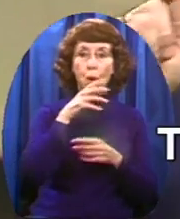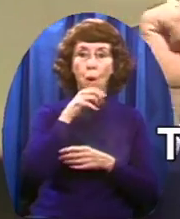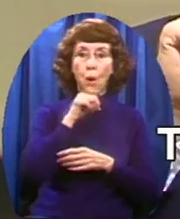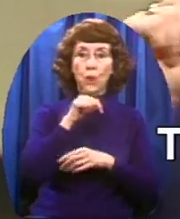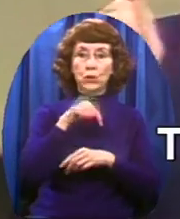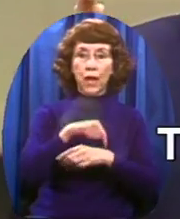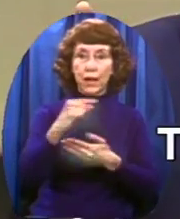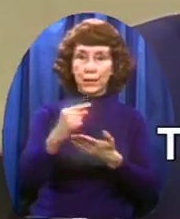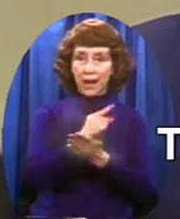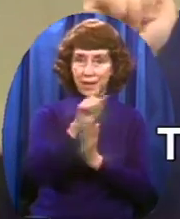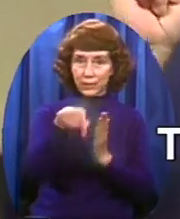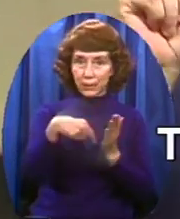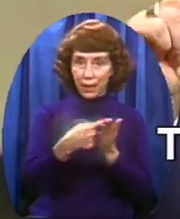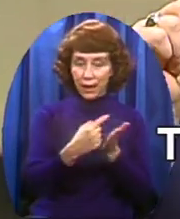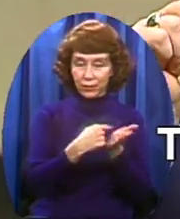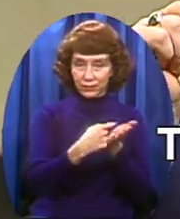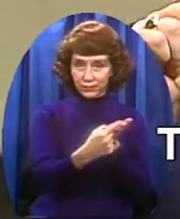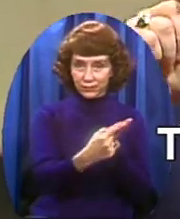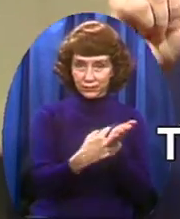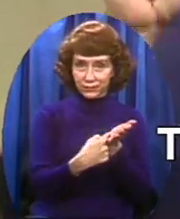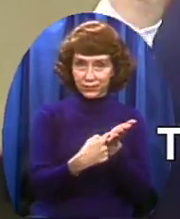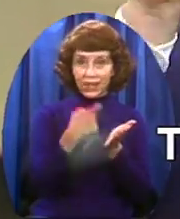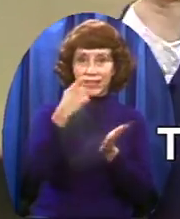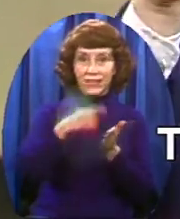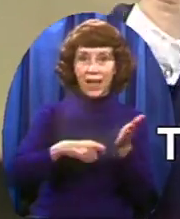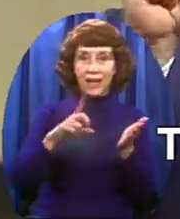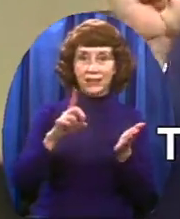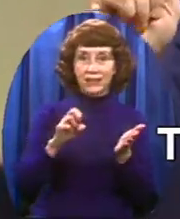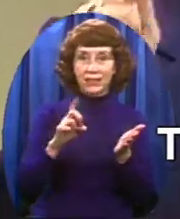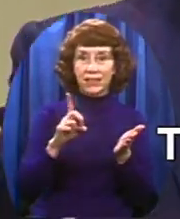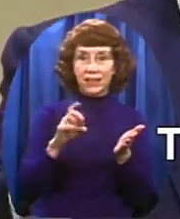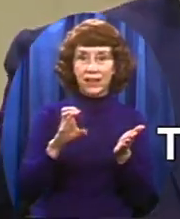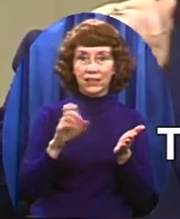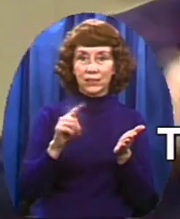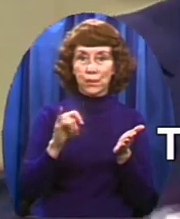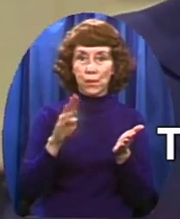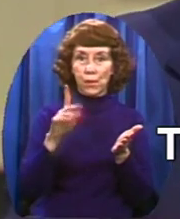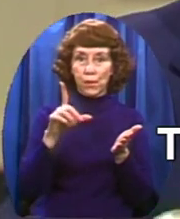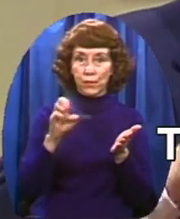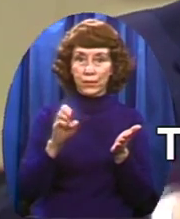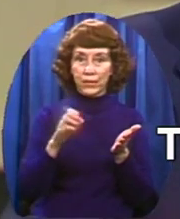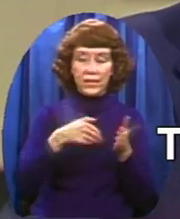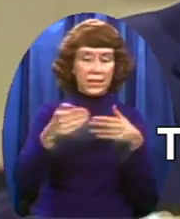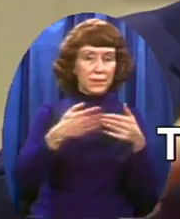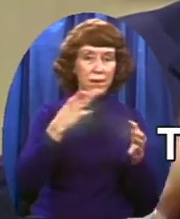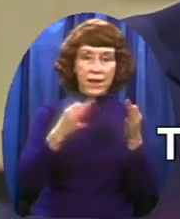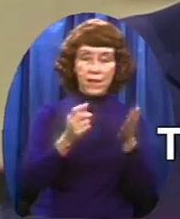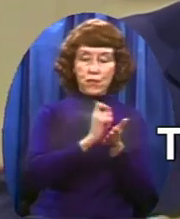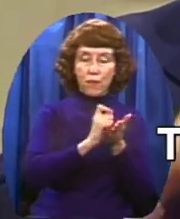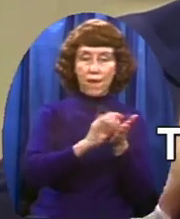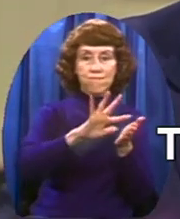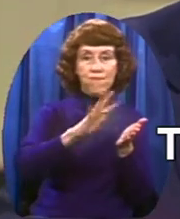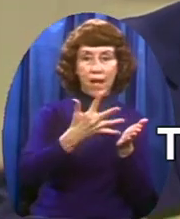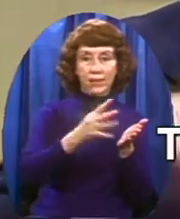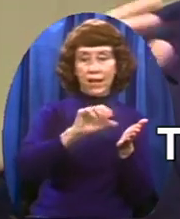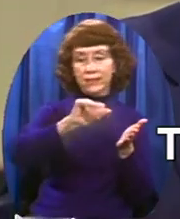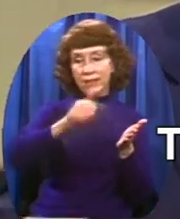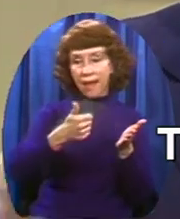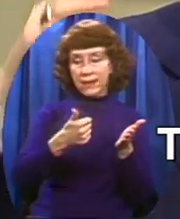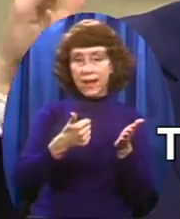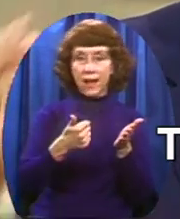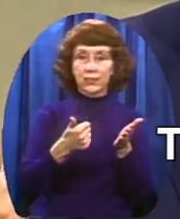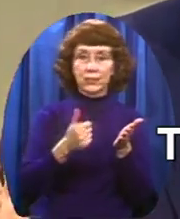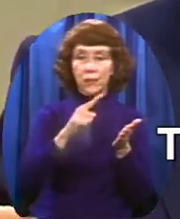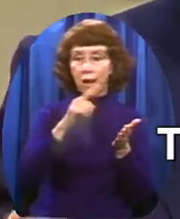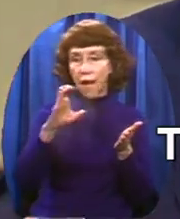the screen right now The old time gospel hour It's tax deductible And whatever you write the check for Whether it's five dollars Or ten dollars Or twenty-five Or fifty Or a